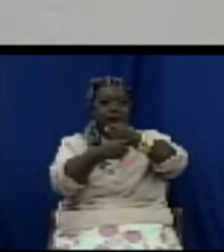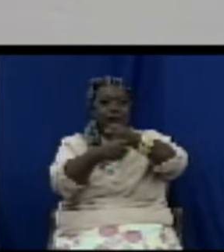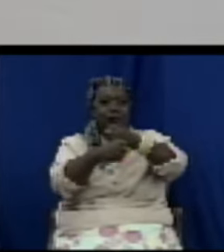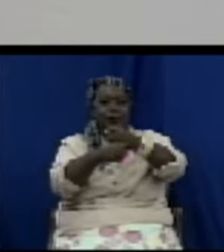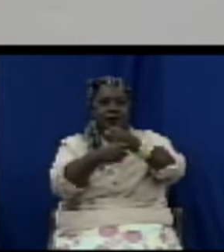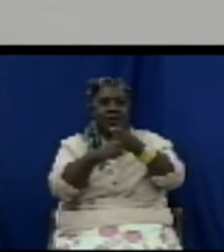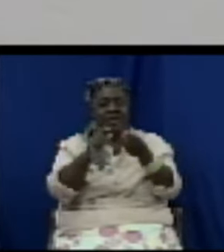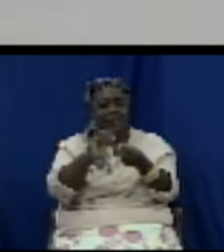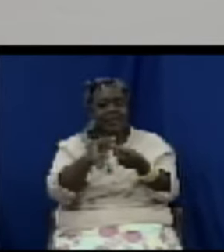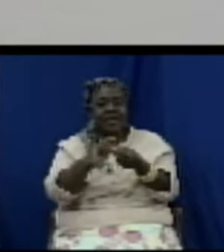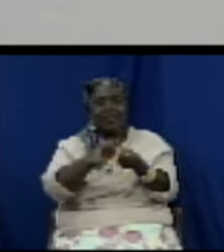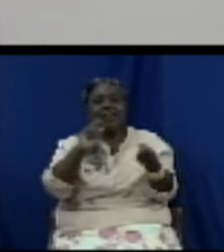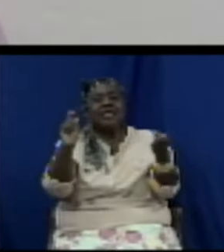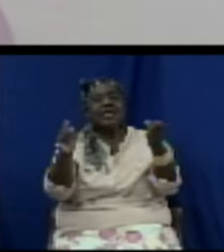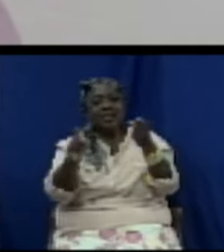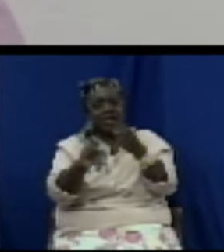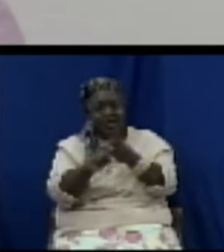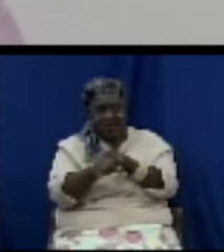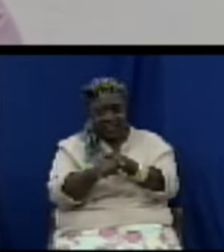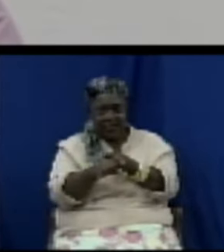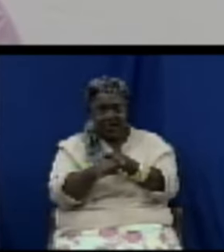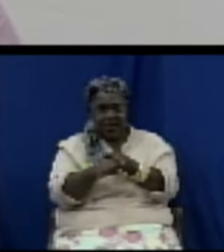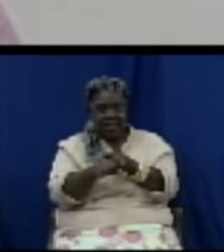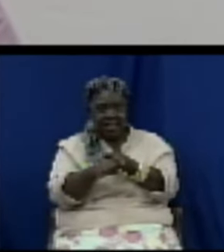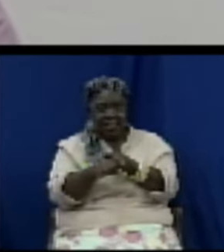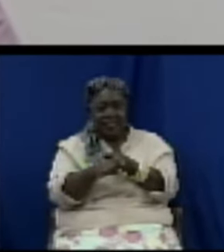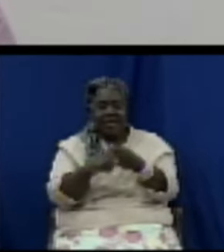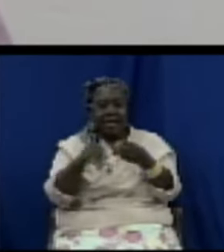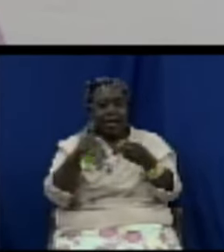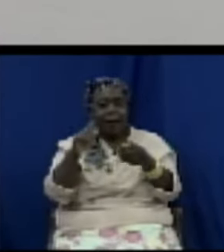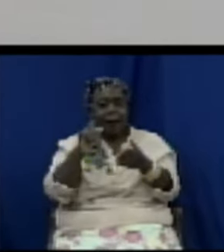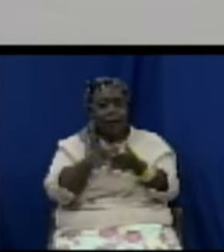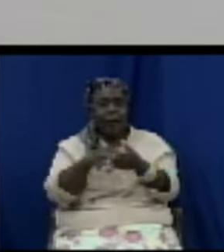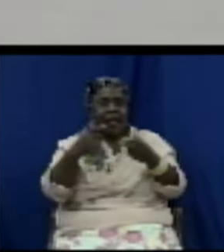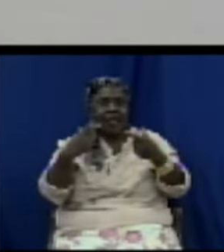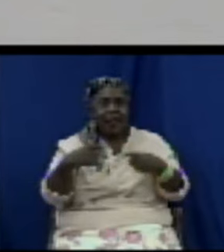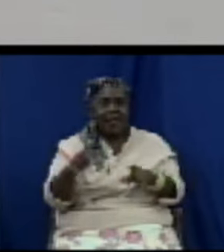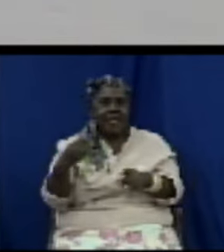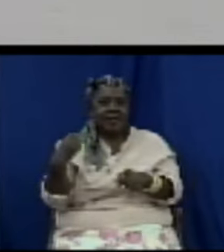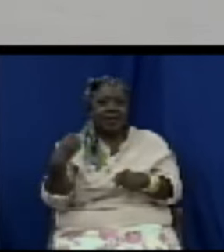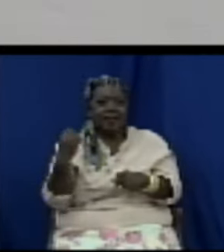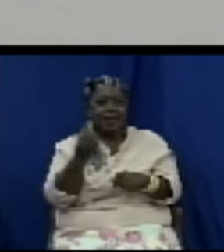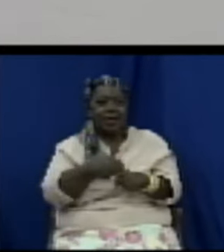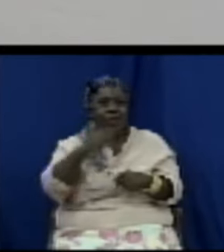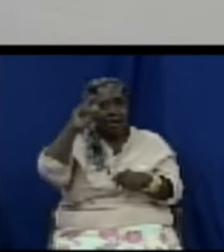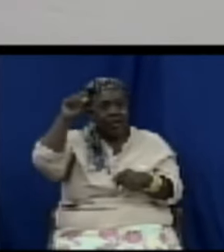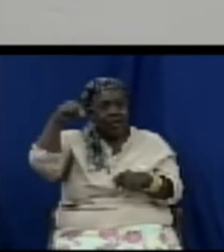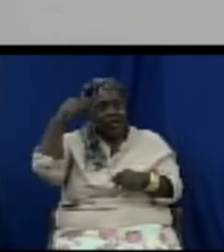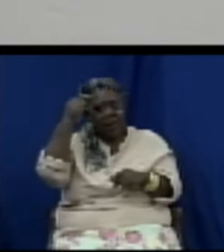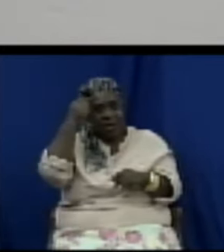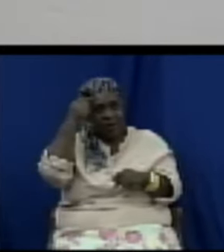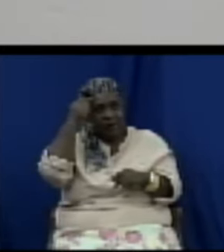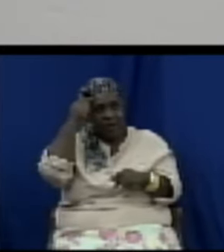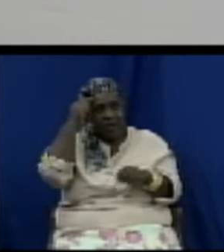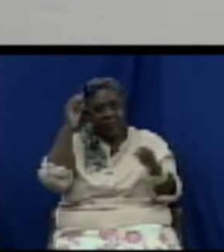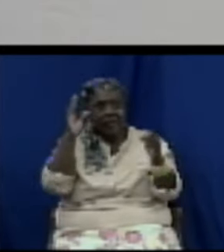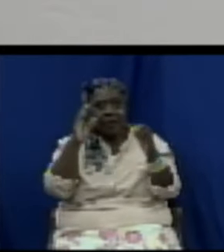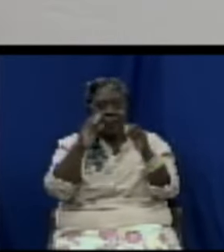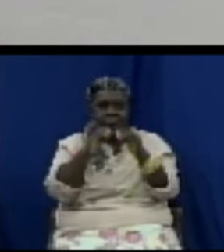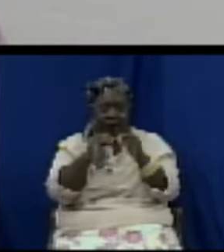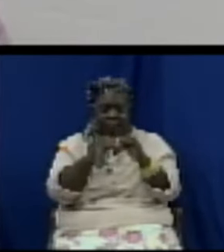which allow us as a government to meet our regional commitments in particular